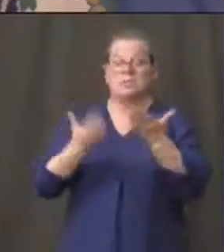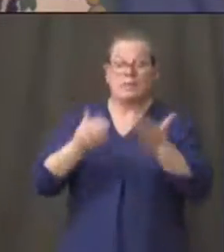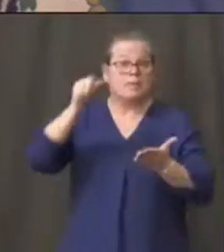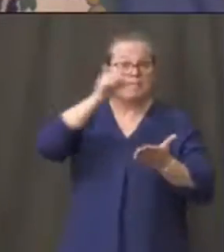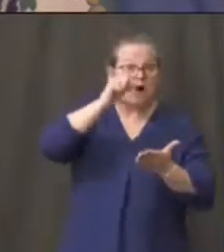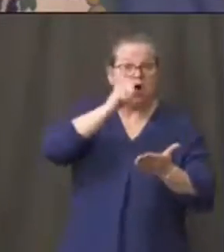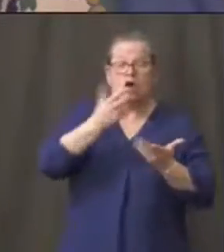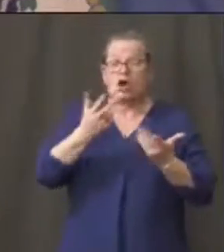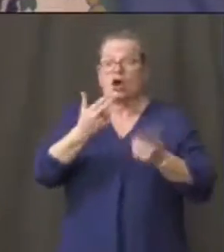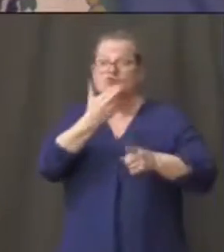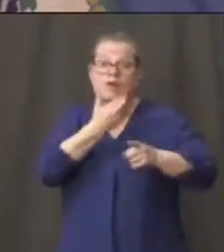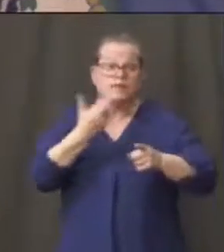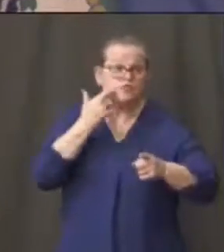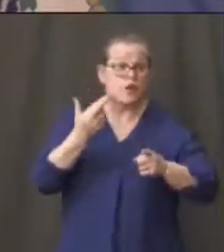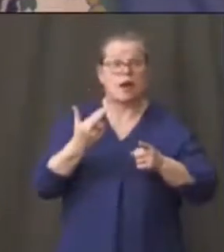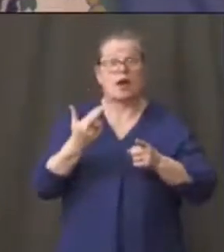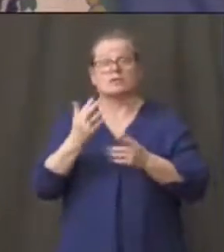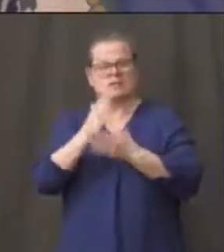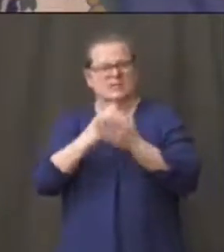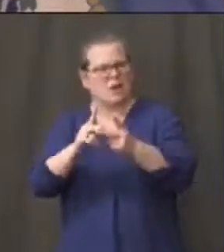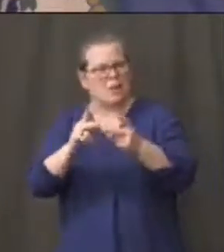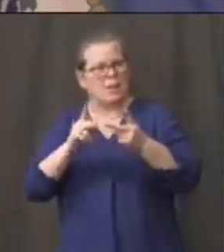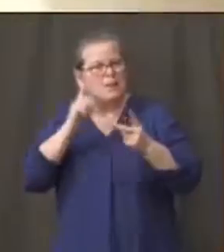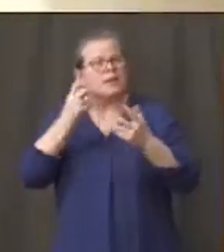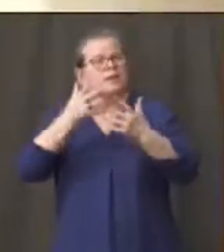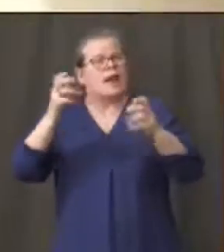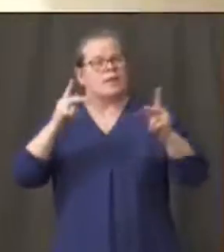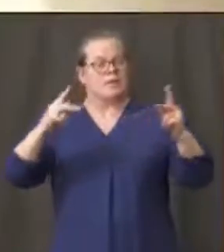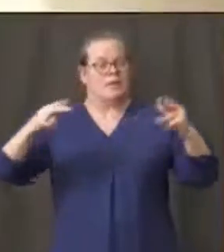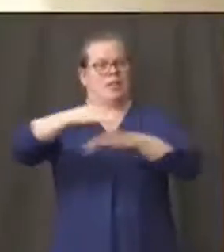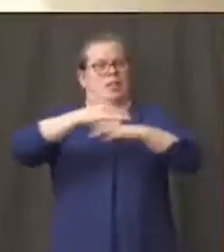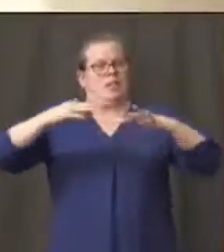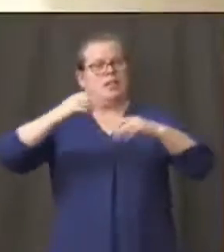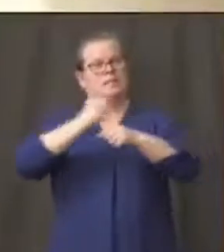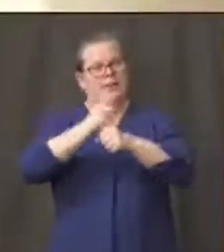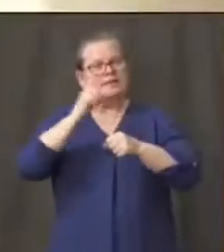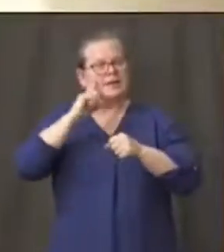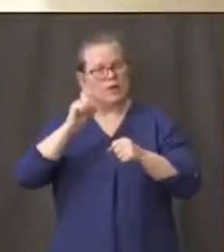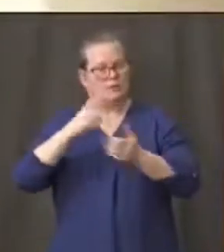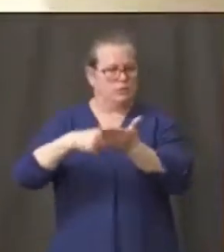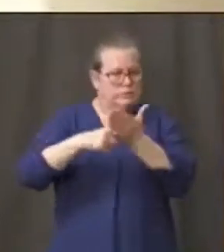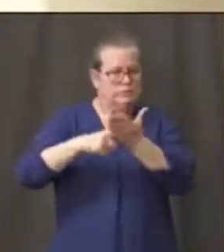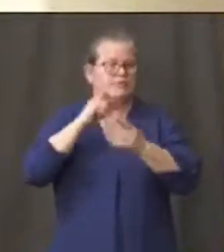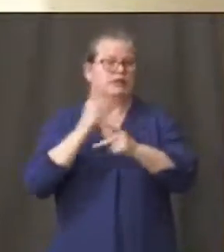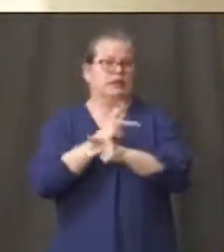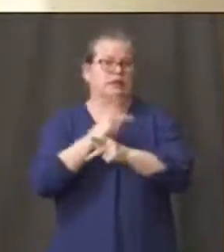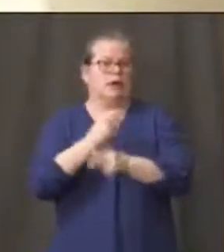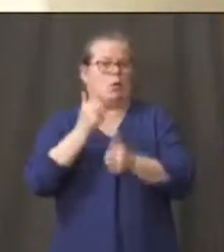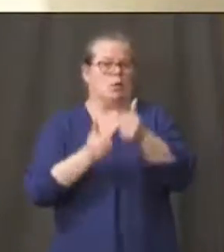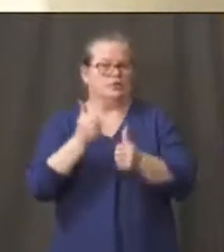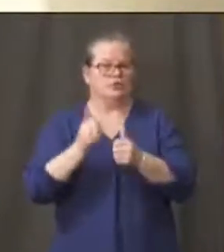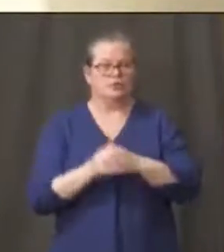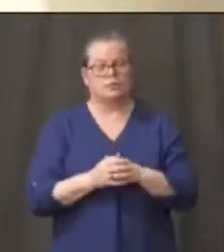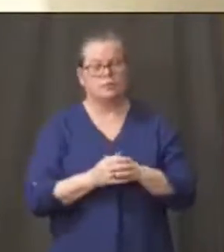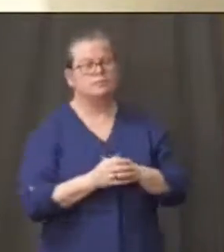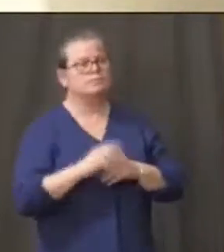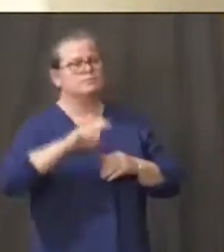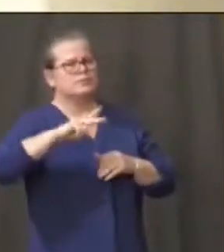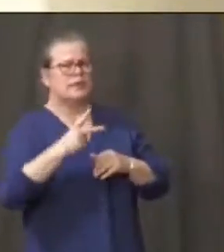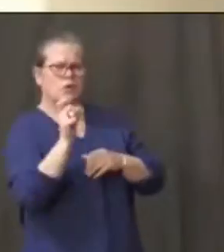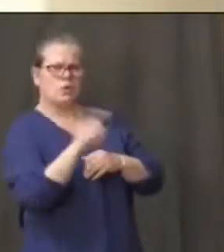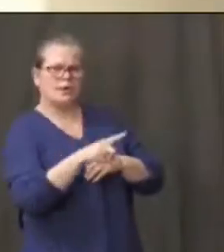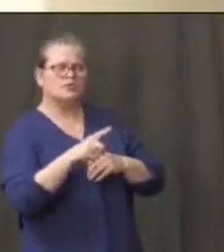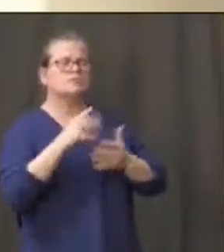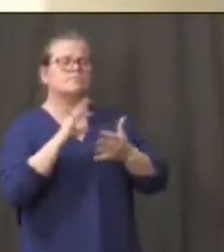to work on a collaborative basis and secondly in the prison system can you discuss what's being done there other than